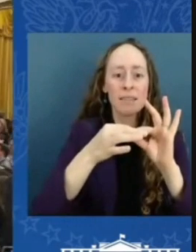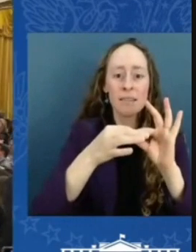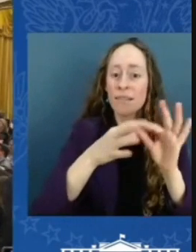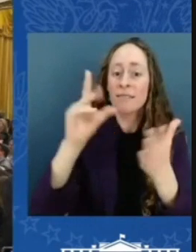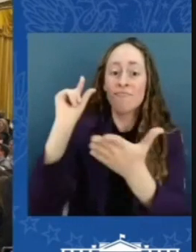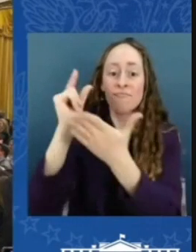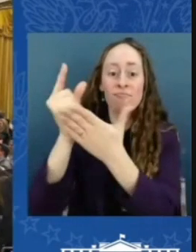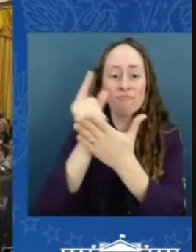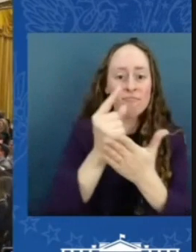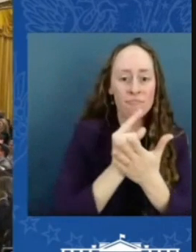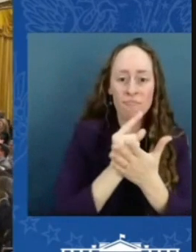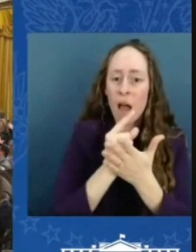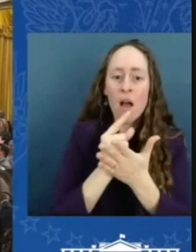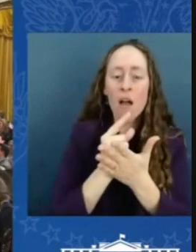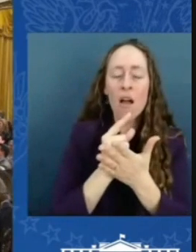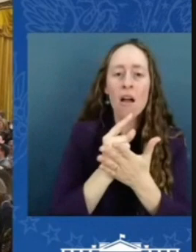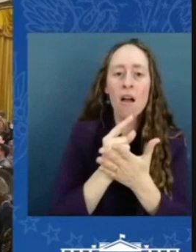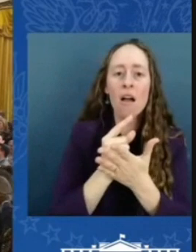And I thought.